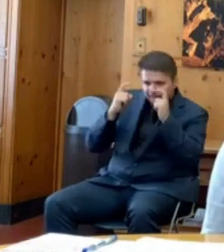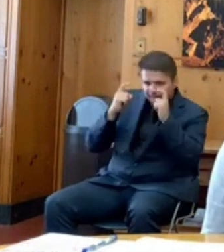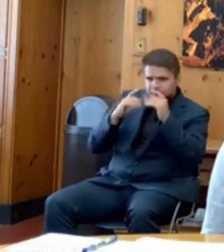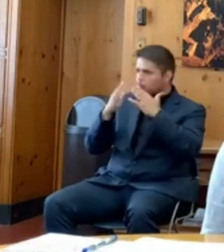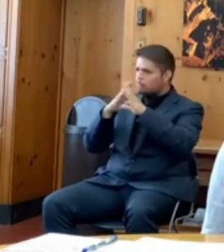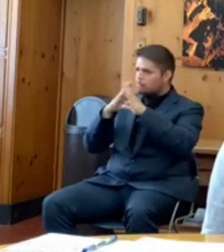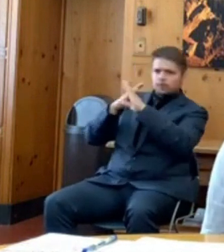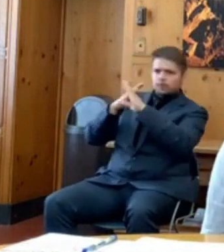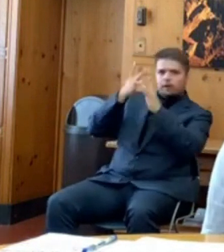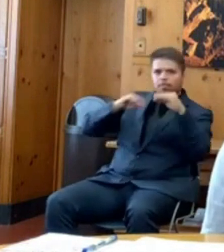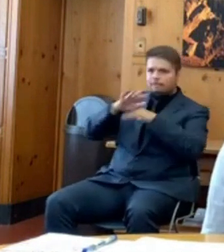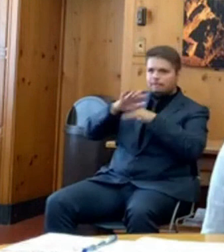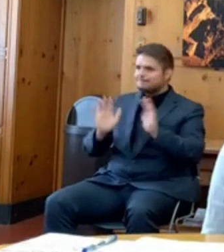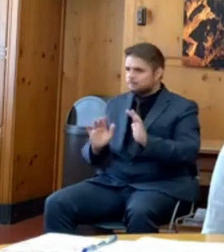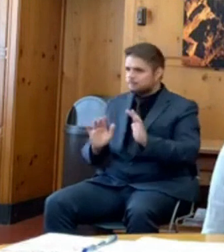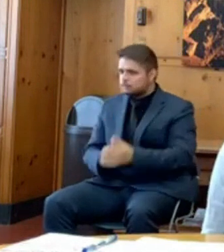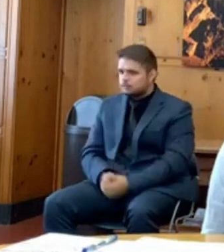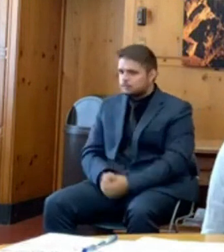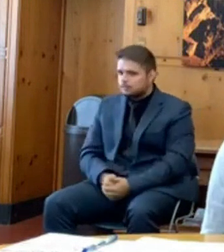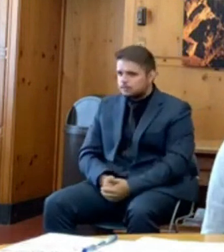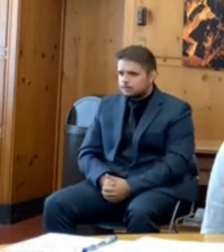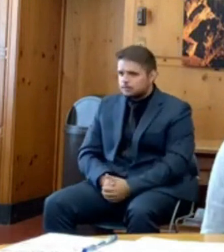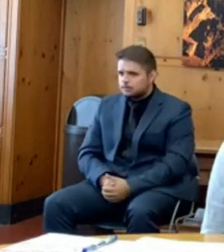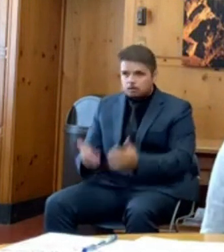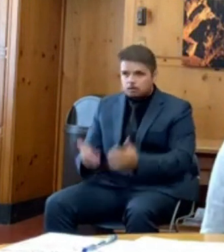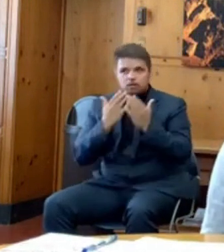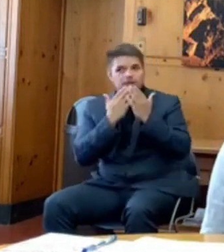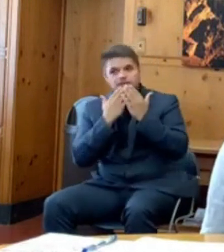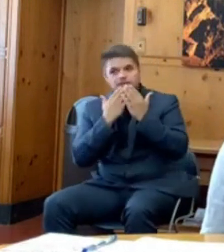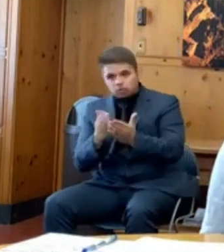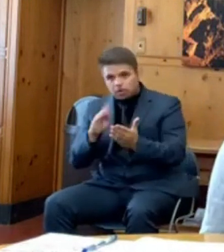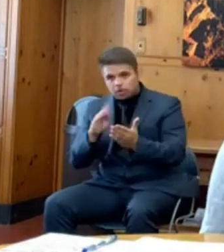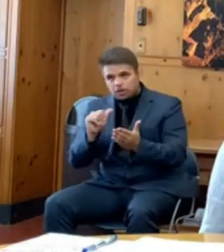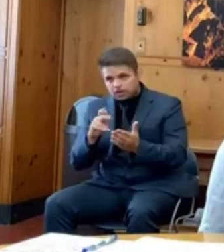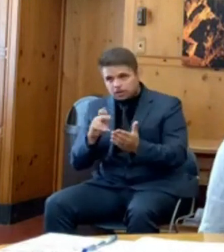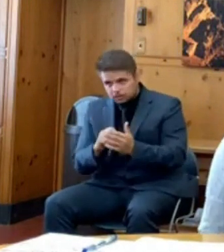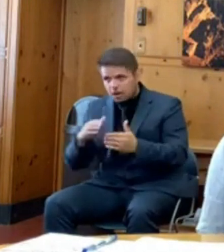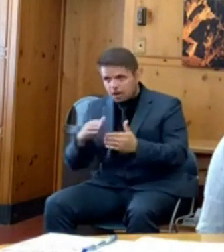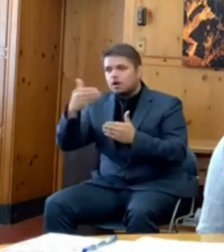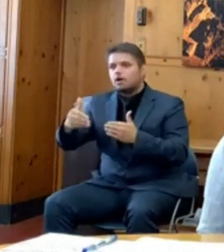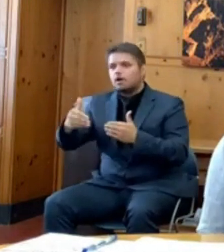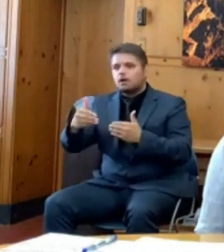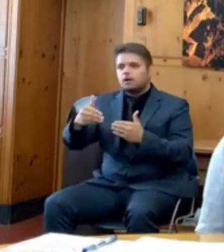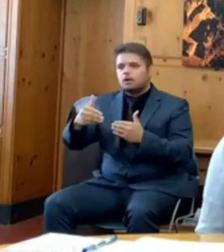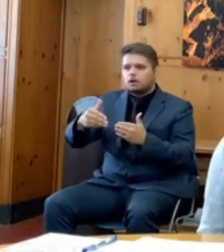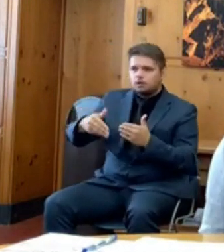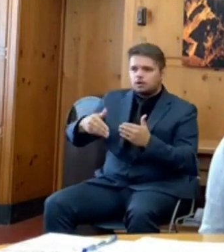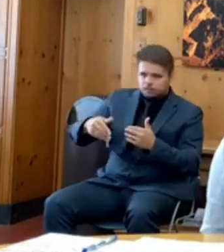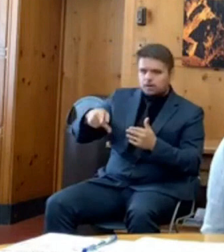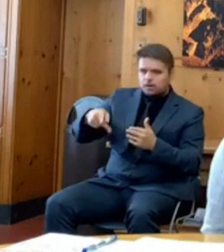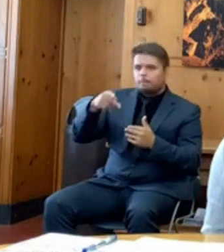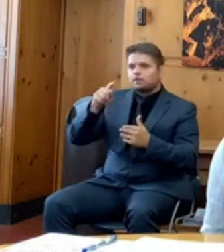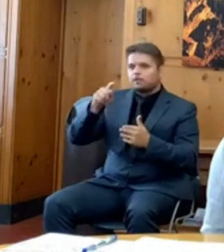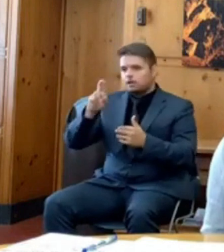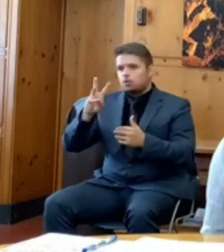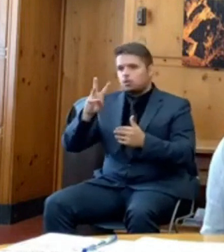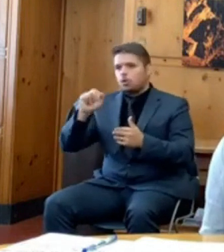Thanks, Blake. All right. Thank you, Governor. Thank you. Next up, we've got Peter Wong from the Portland Tribune. Go ahead, Peter.